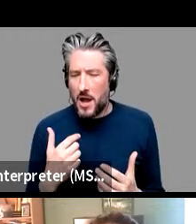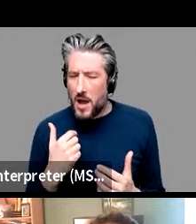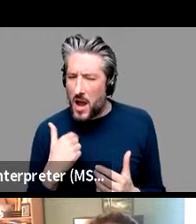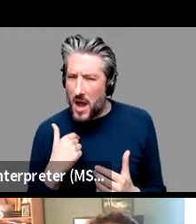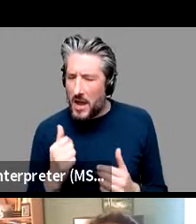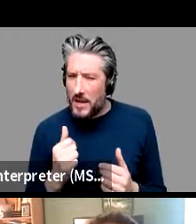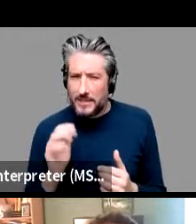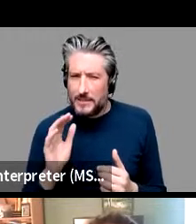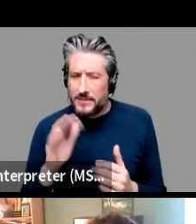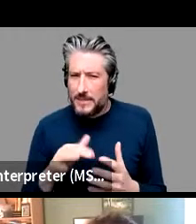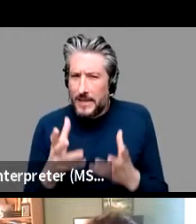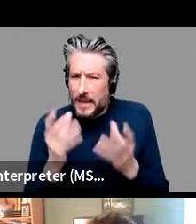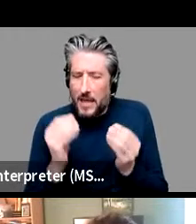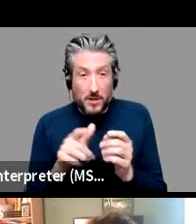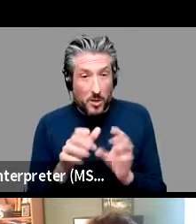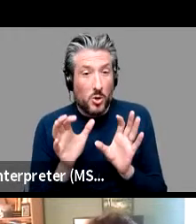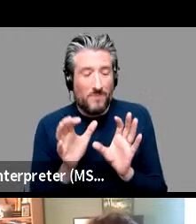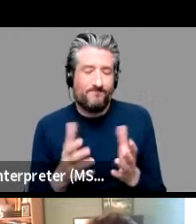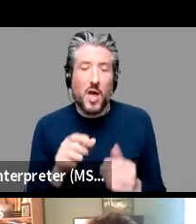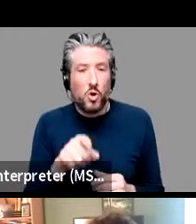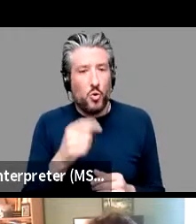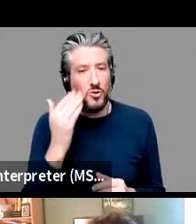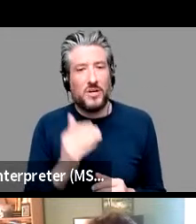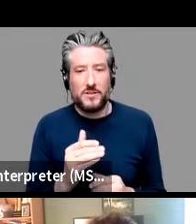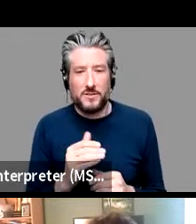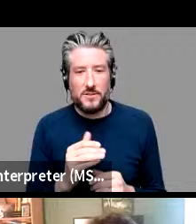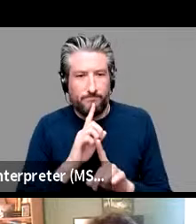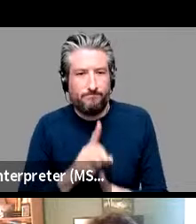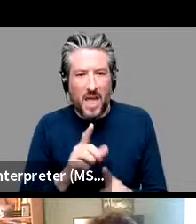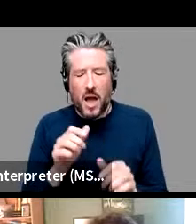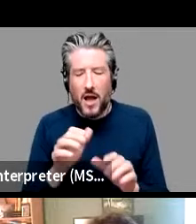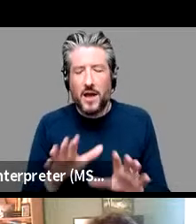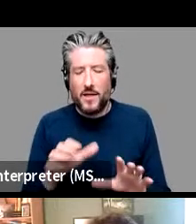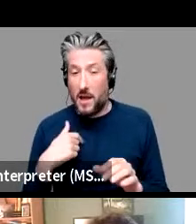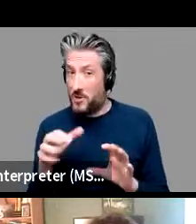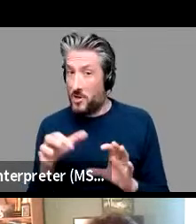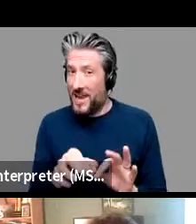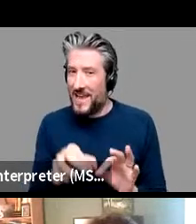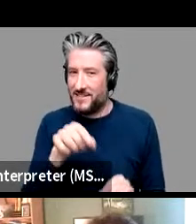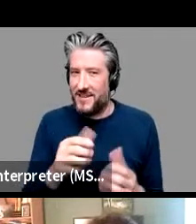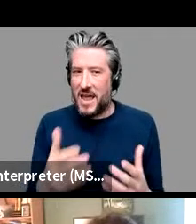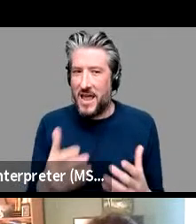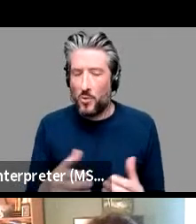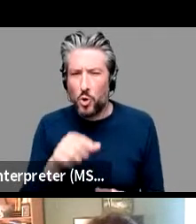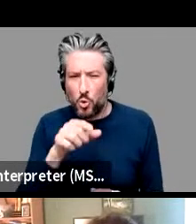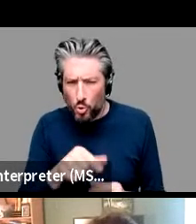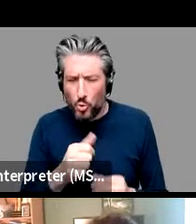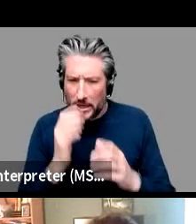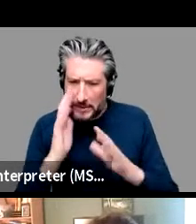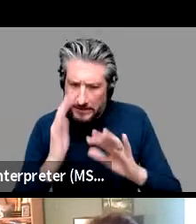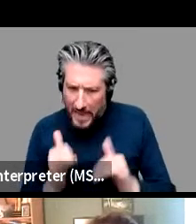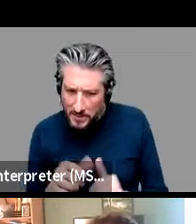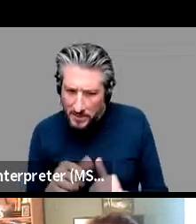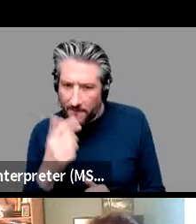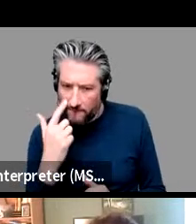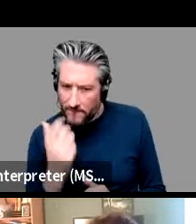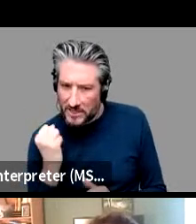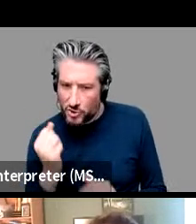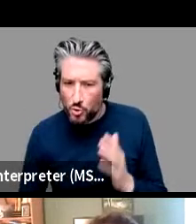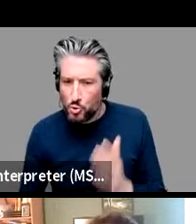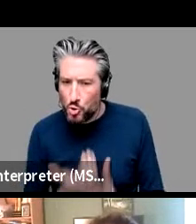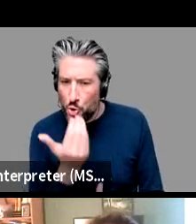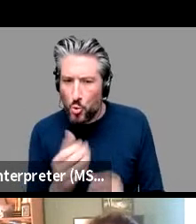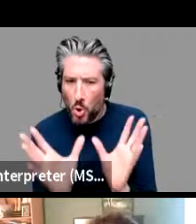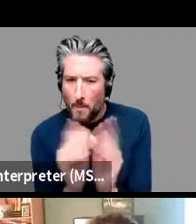connected to the point you just made so when you did the test and you looked at new combinations did you also